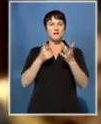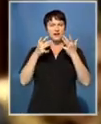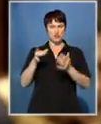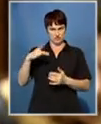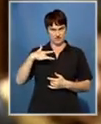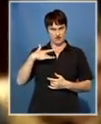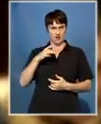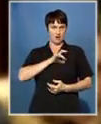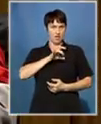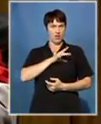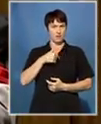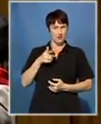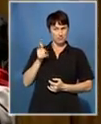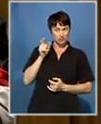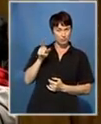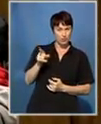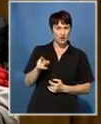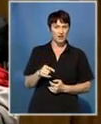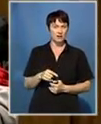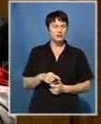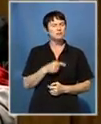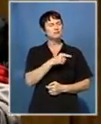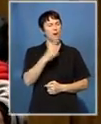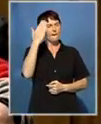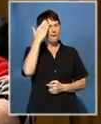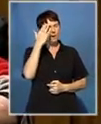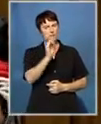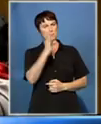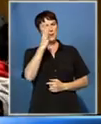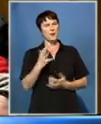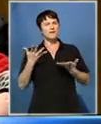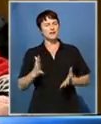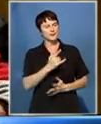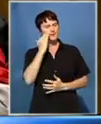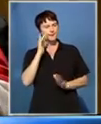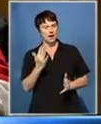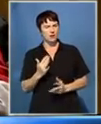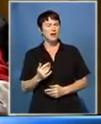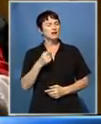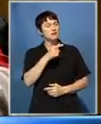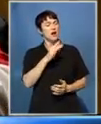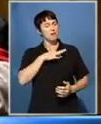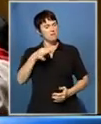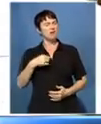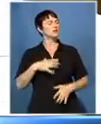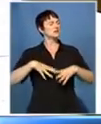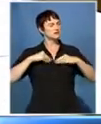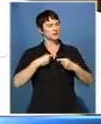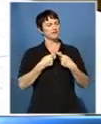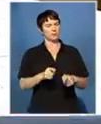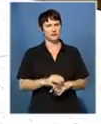There is no merit in the application brought by accused one for my recusal, and the application is accordingly dismissed.